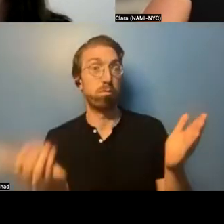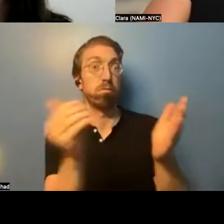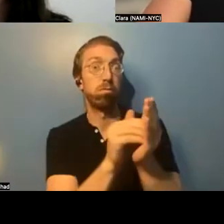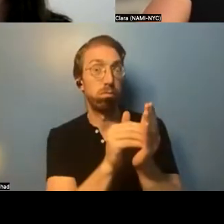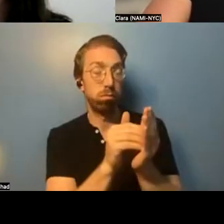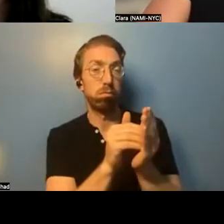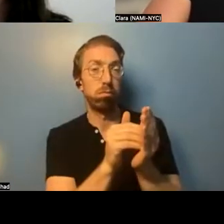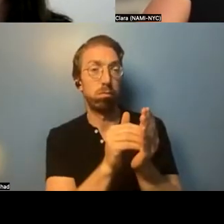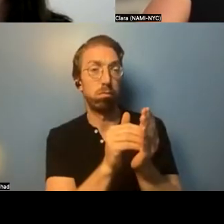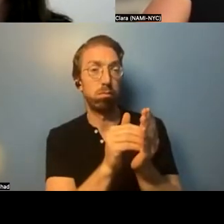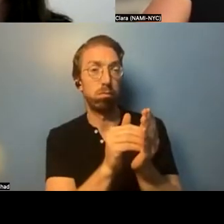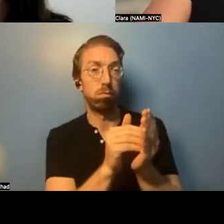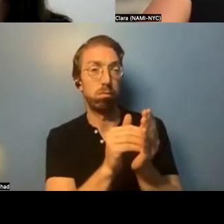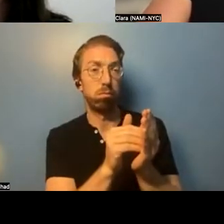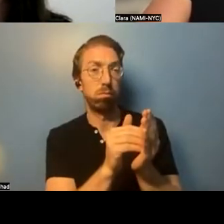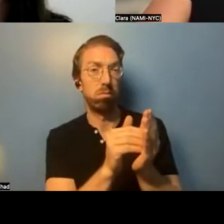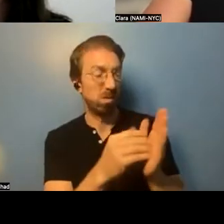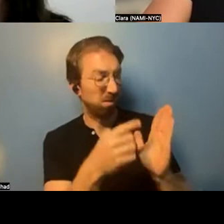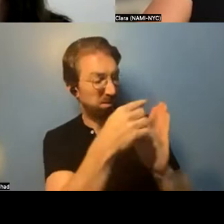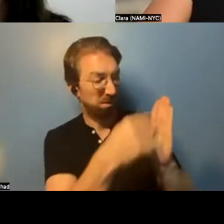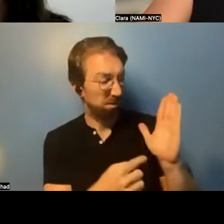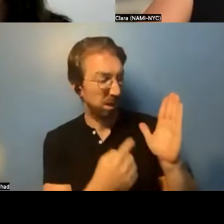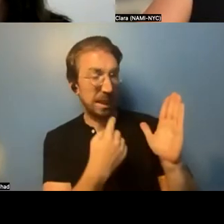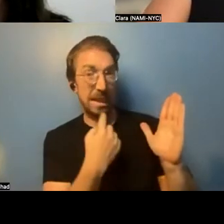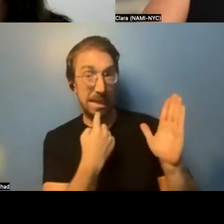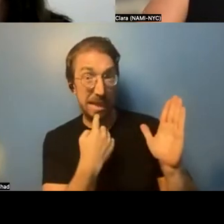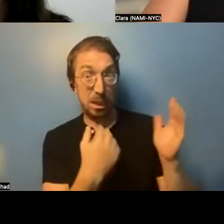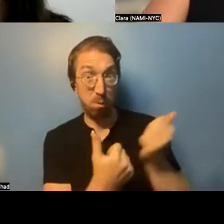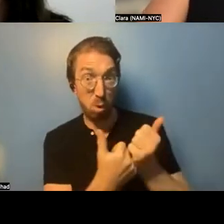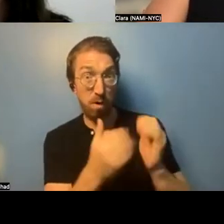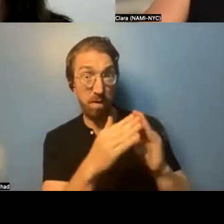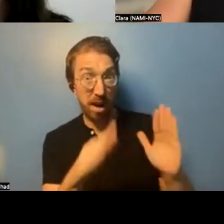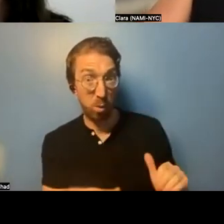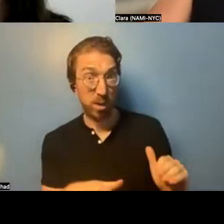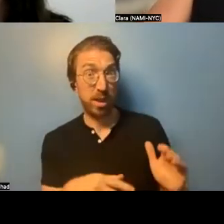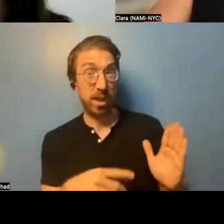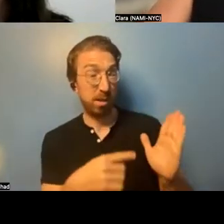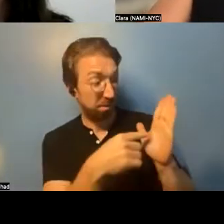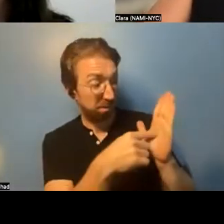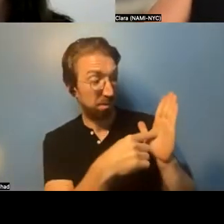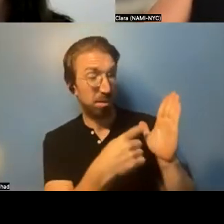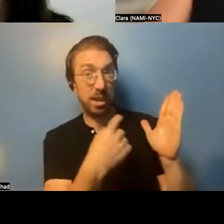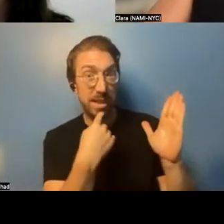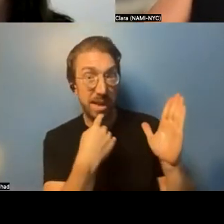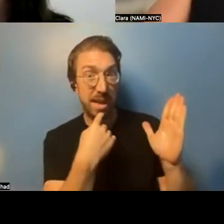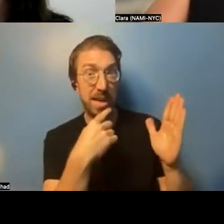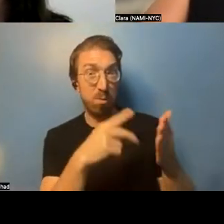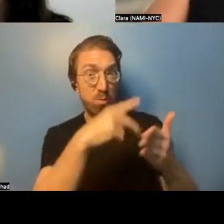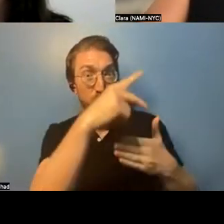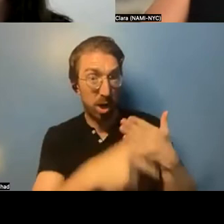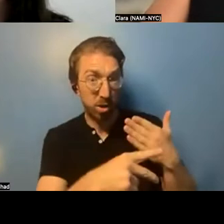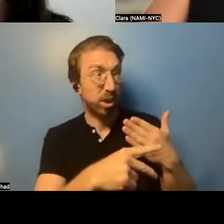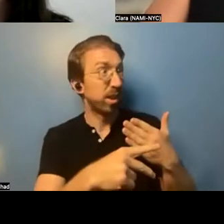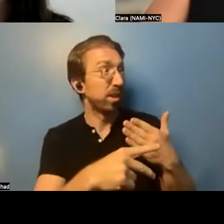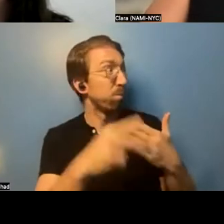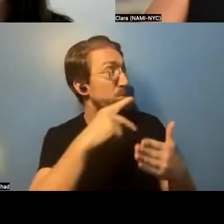indicate that this is supportive housing, and it certainly doesn't indicate that this is project based section eight. So they're giving me